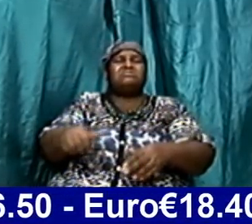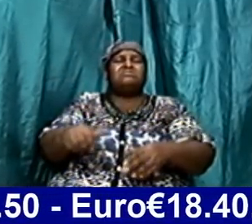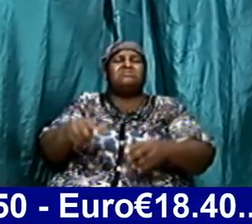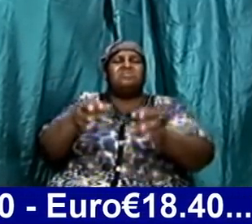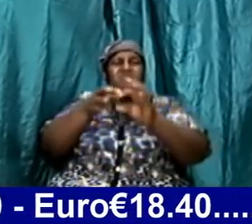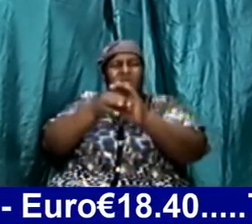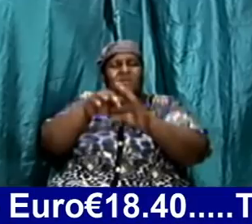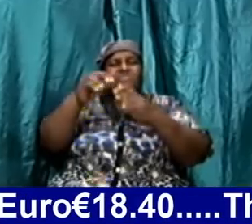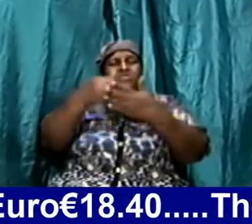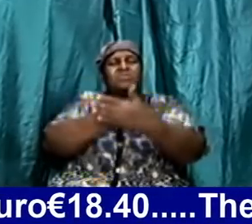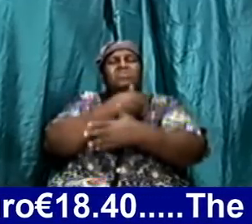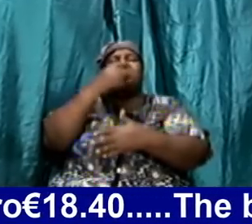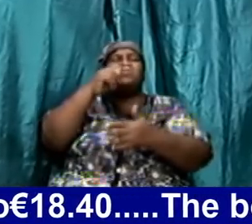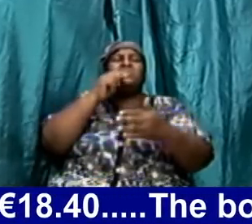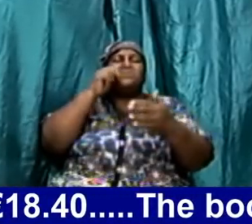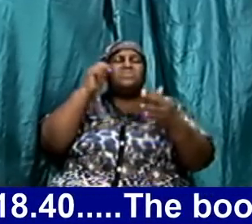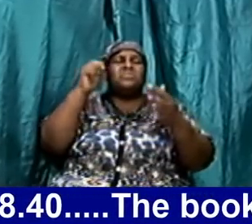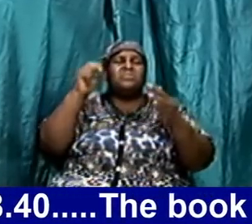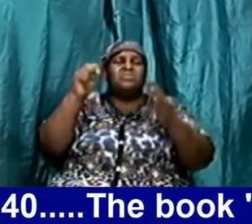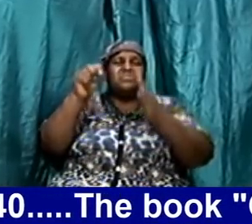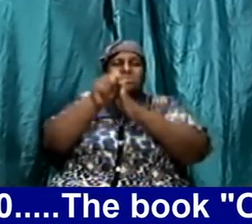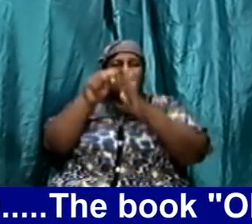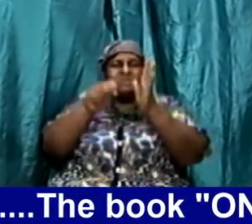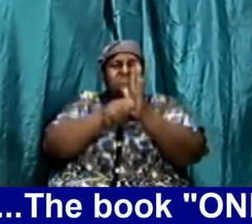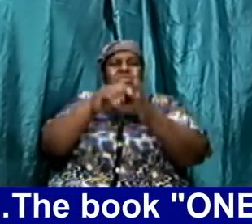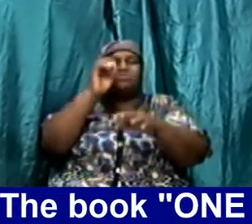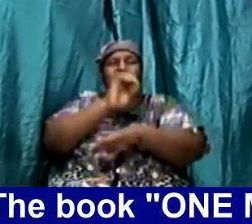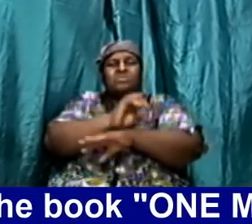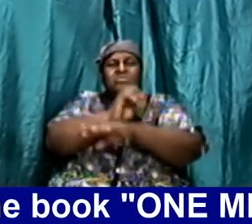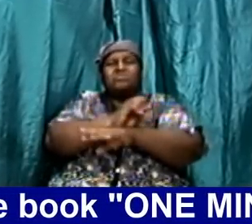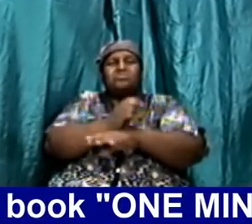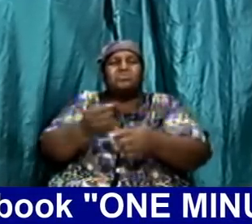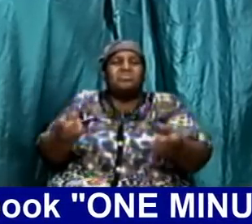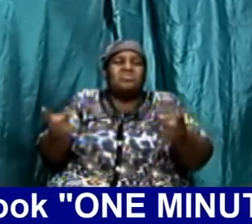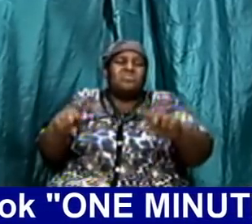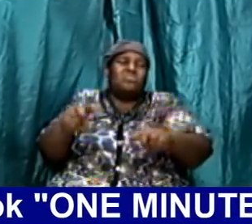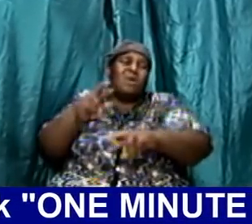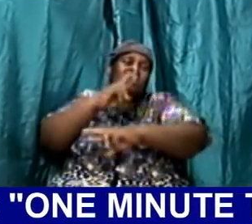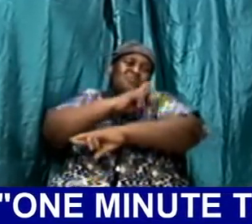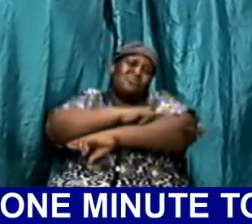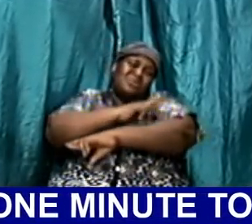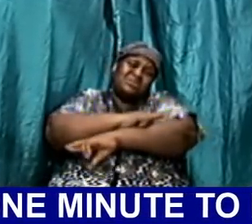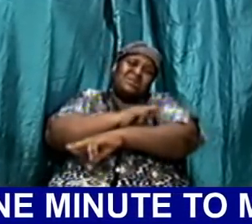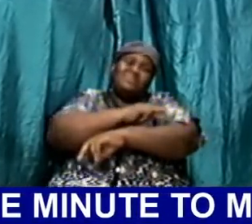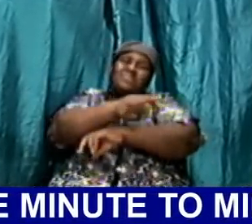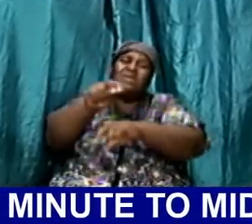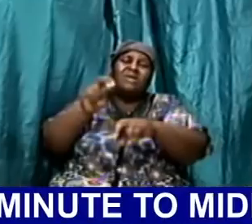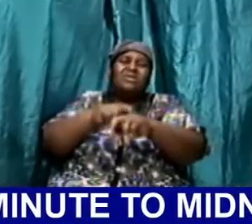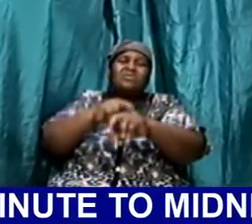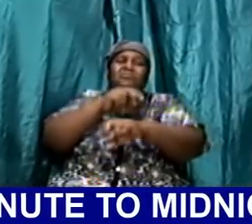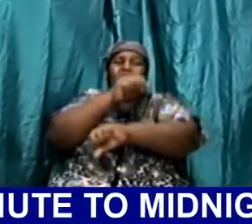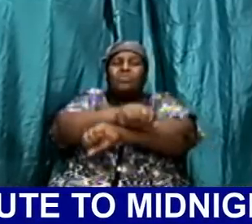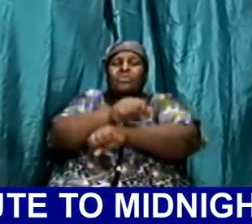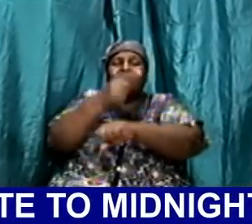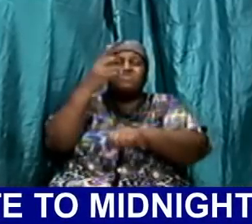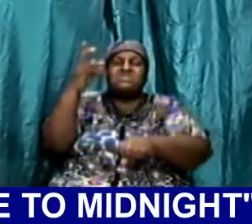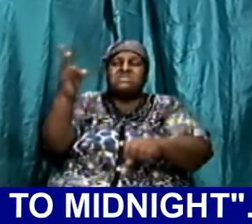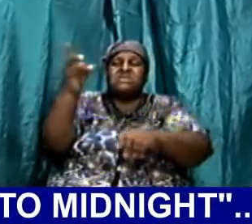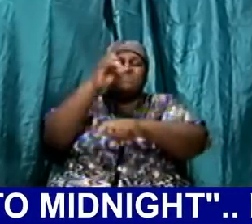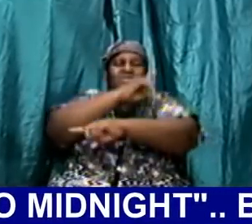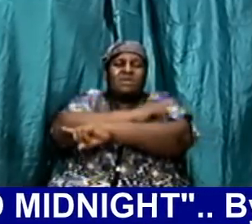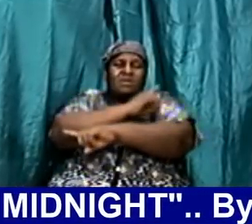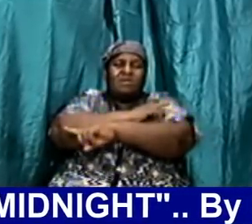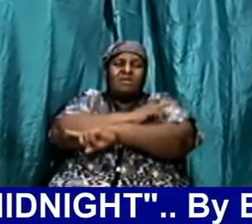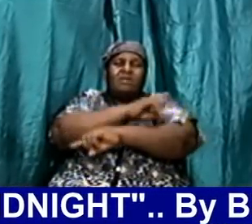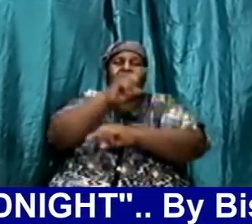because while they rested from work on the seventh day rested from physical work on the seventh day when they get the